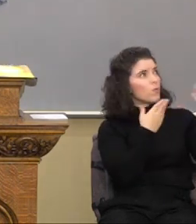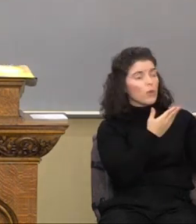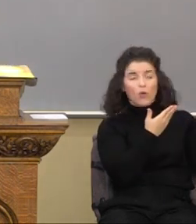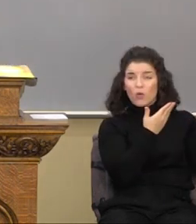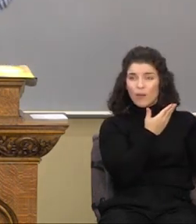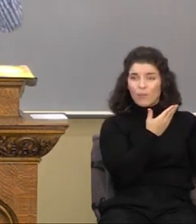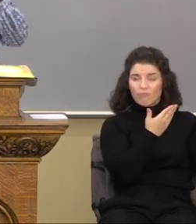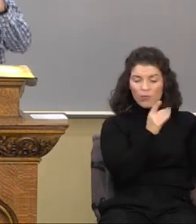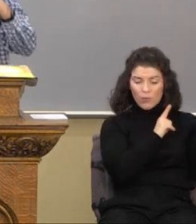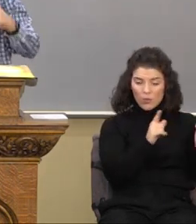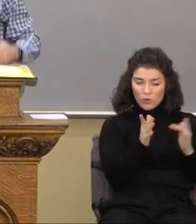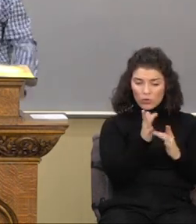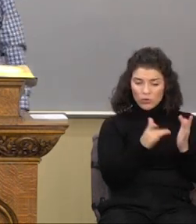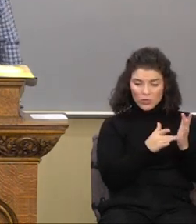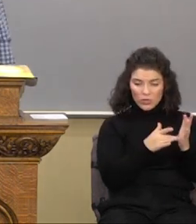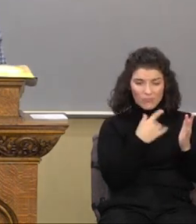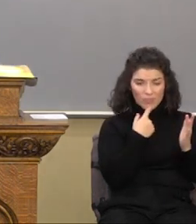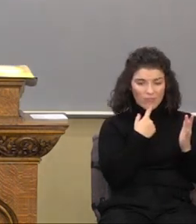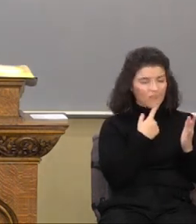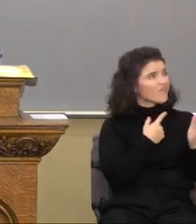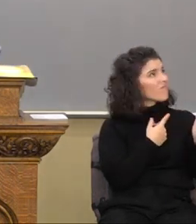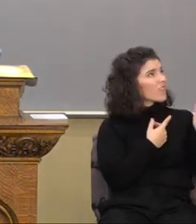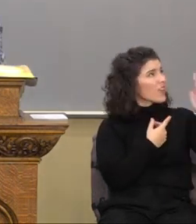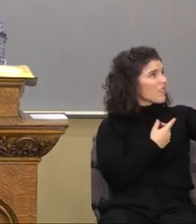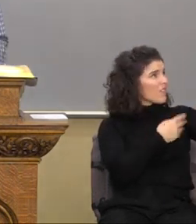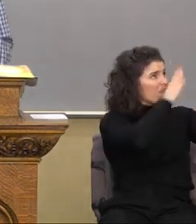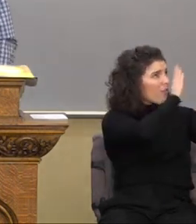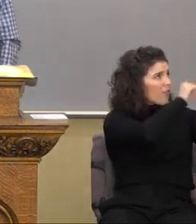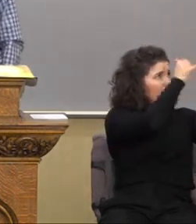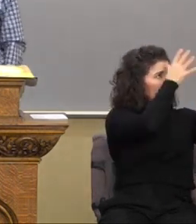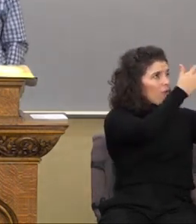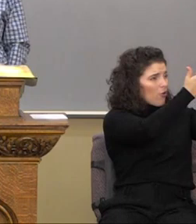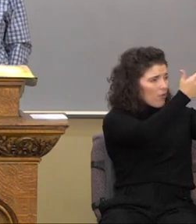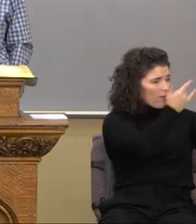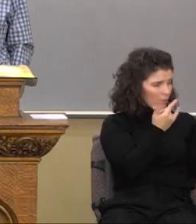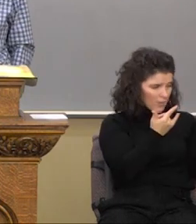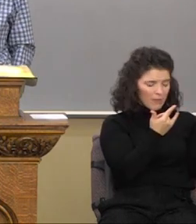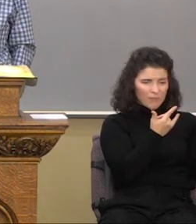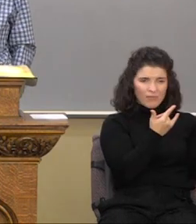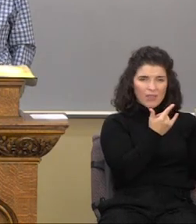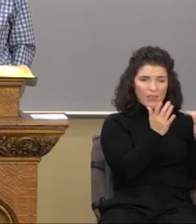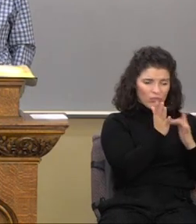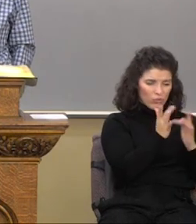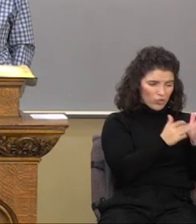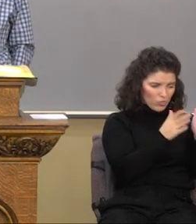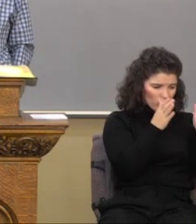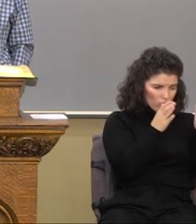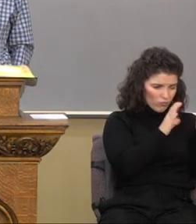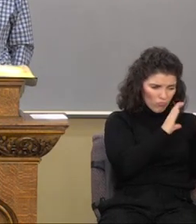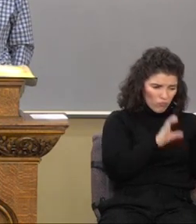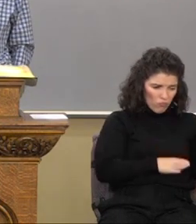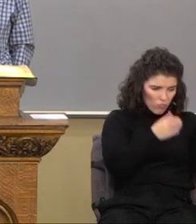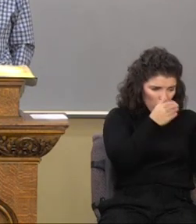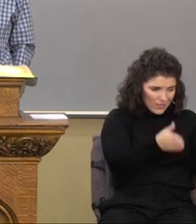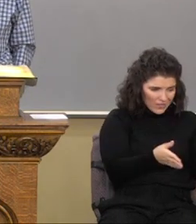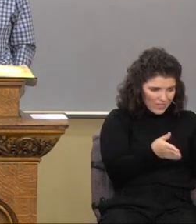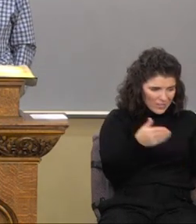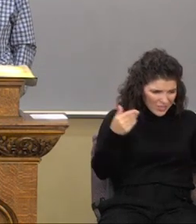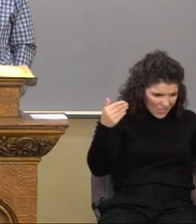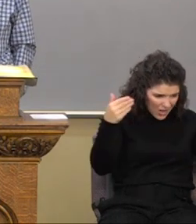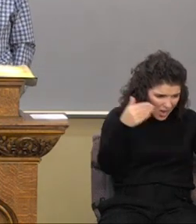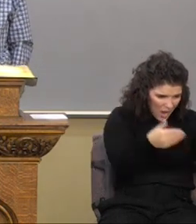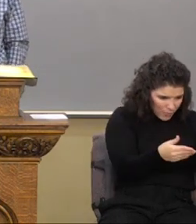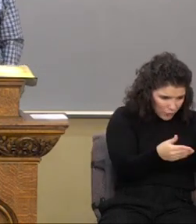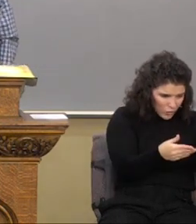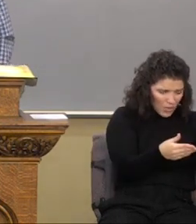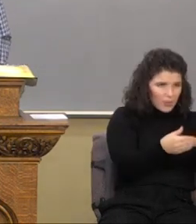says, yeah, he loved me. Jesus Christ is the very object of the love of the Father, and in